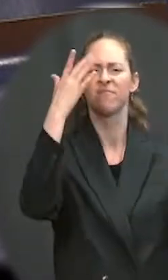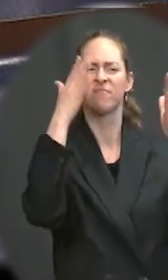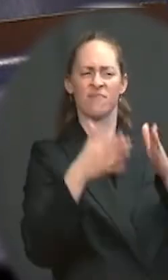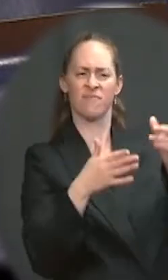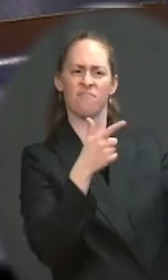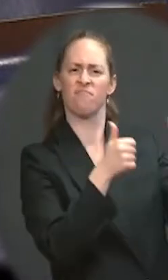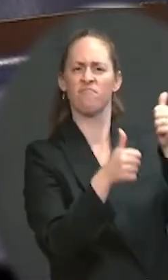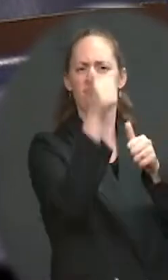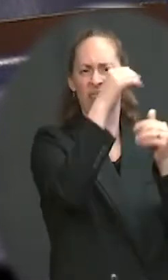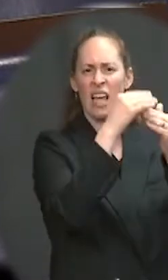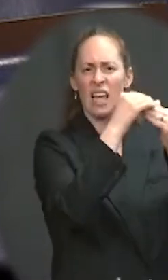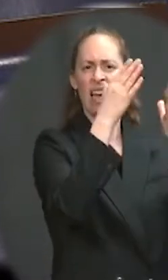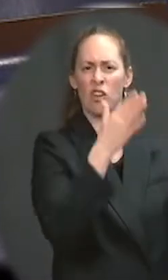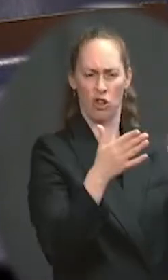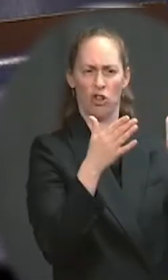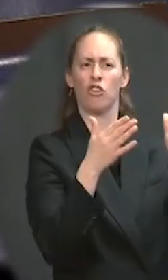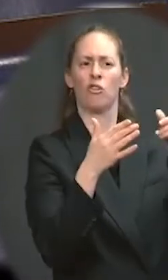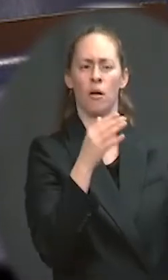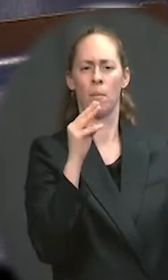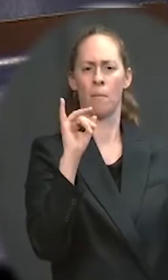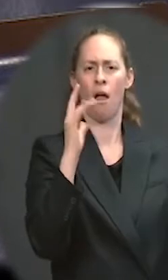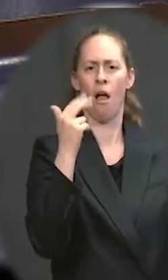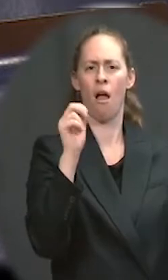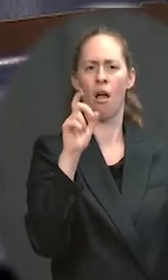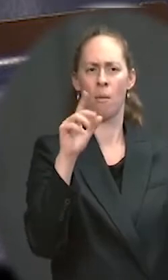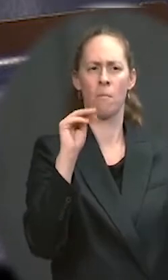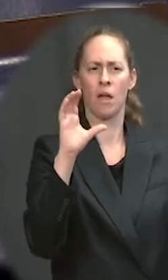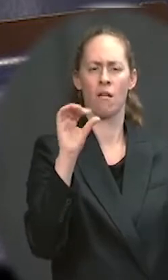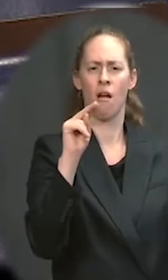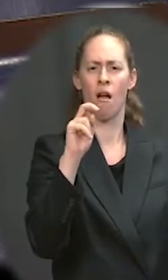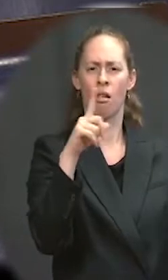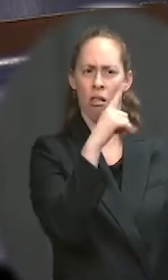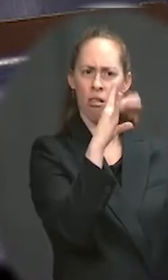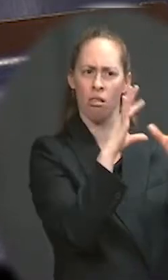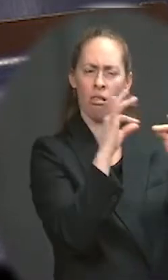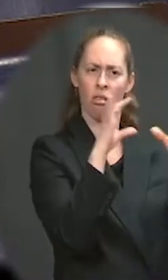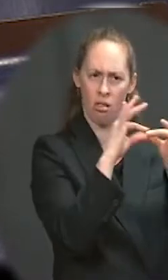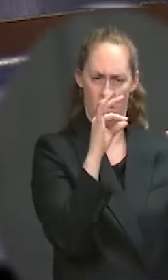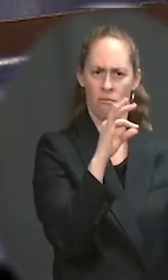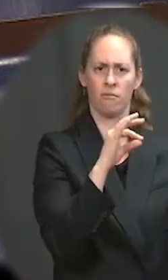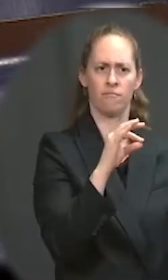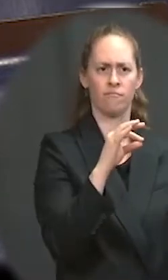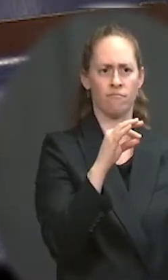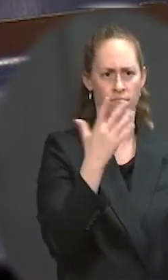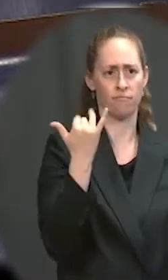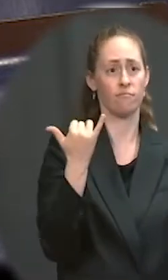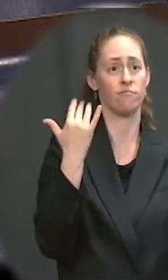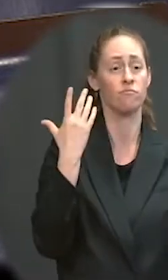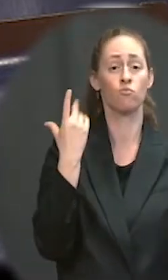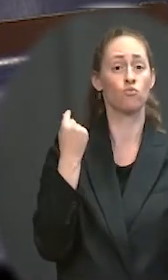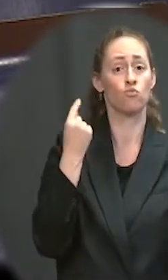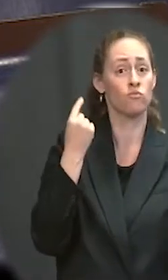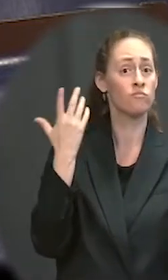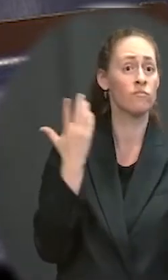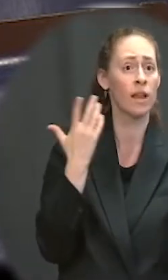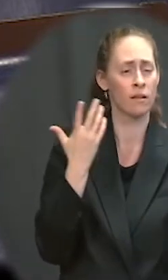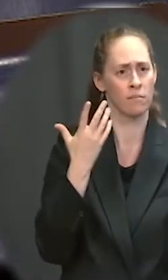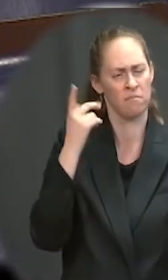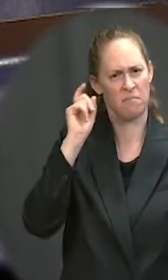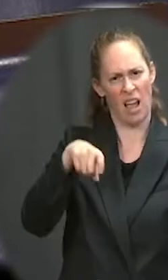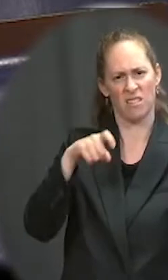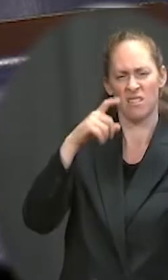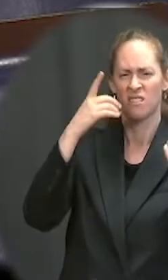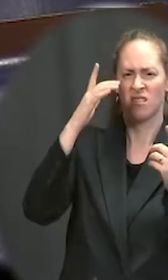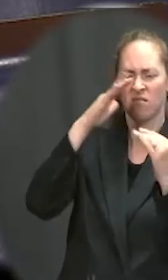party, that, quote, 100 percent of my focus is on stopping this new administration, and he touted kind of the